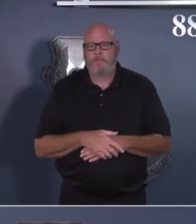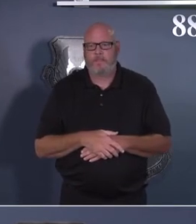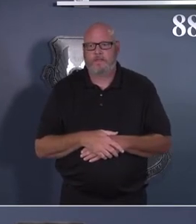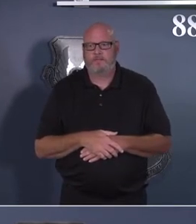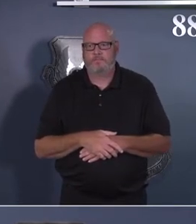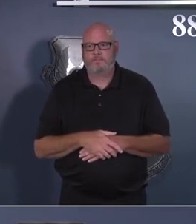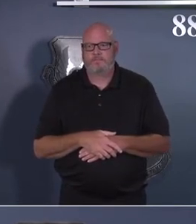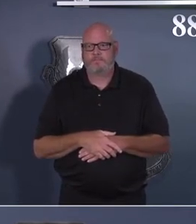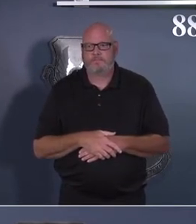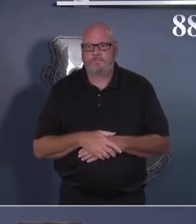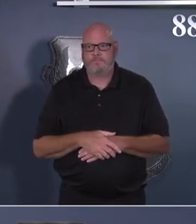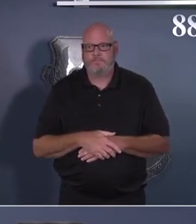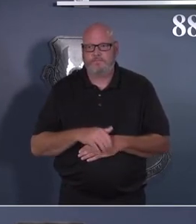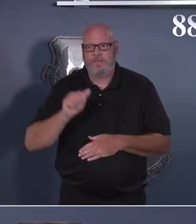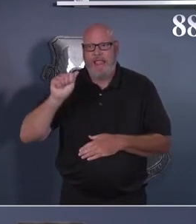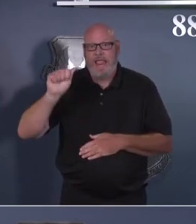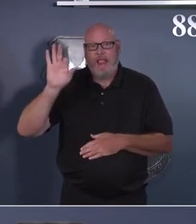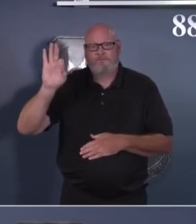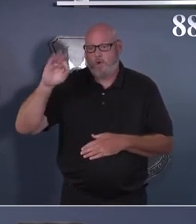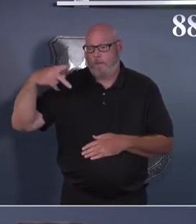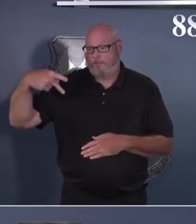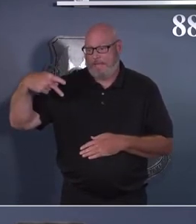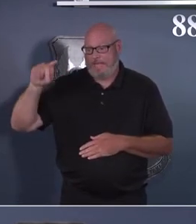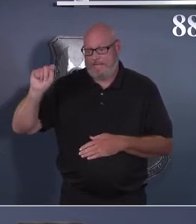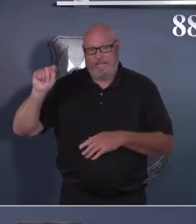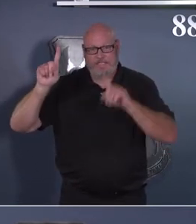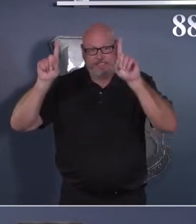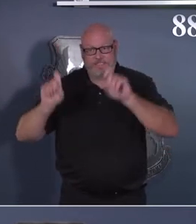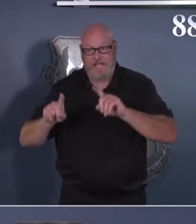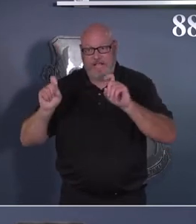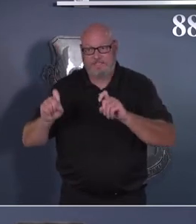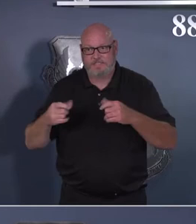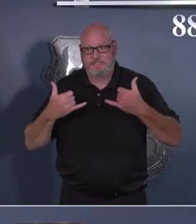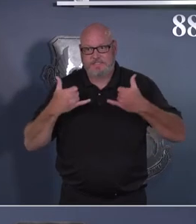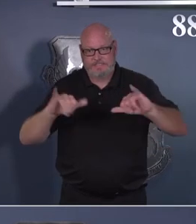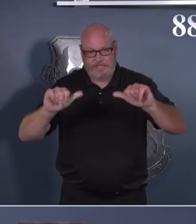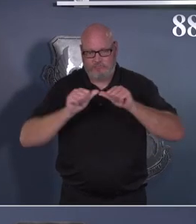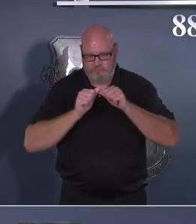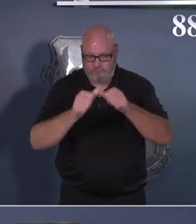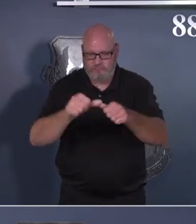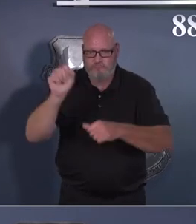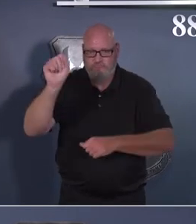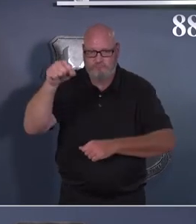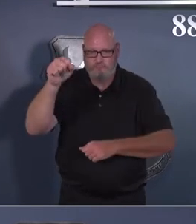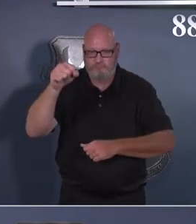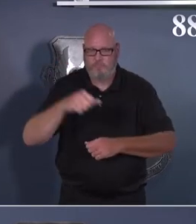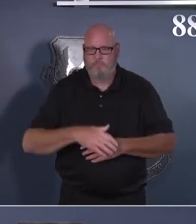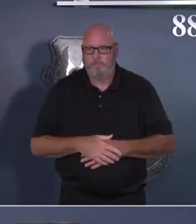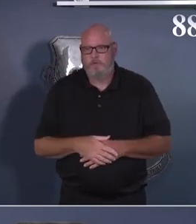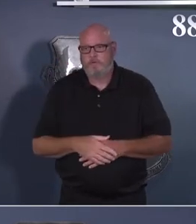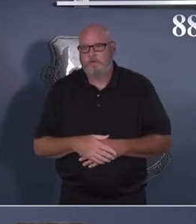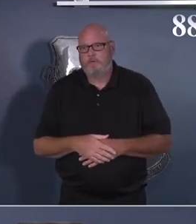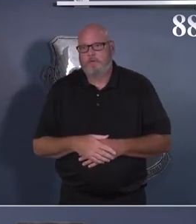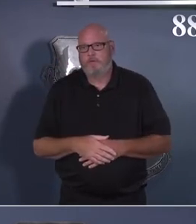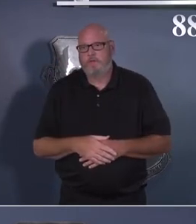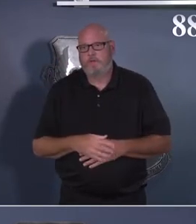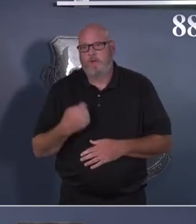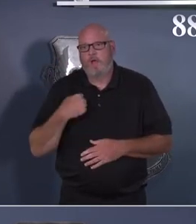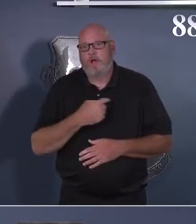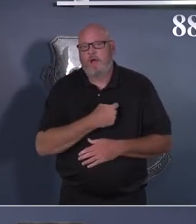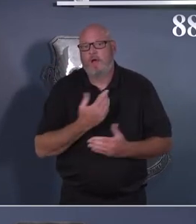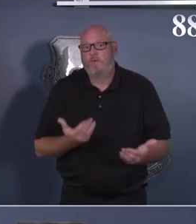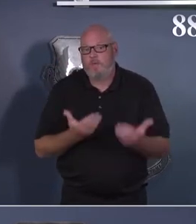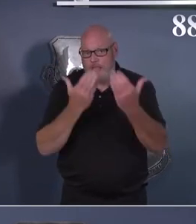Physical Fitness Assessments. We recommend to the mass extent possible these assessments be accomplished outdoors where transmission risk is